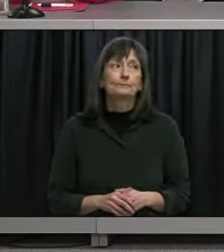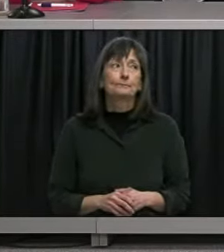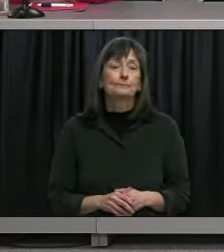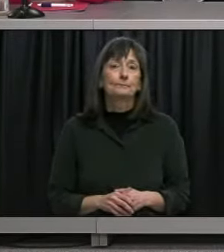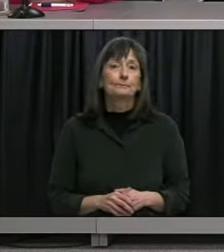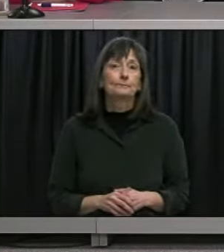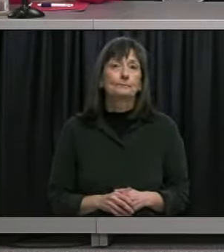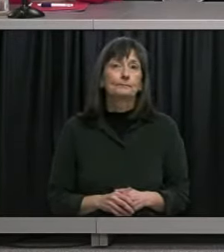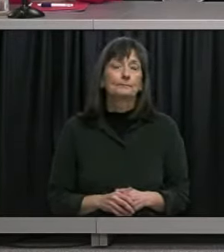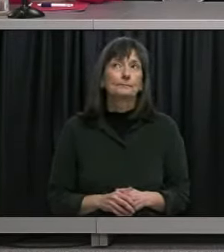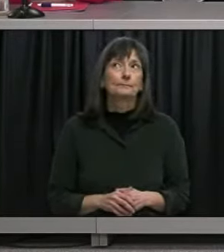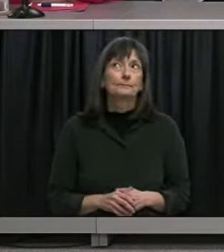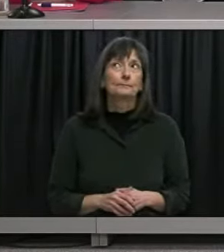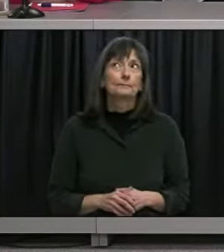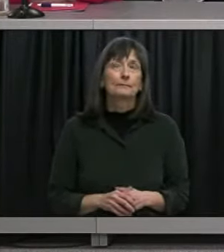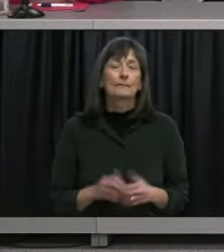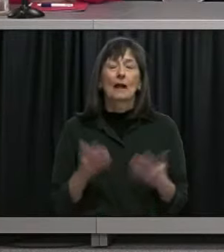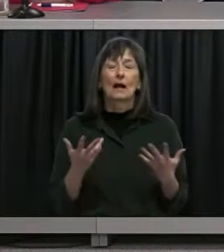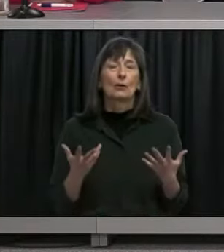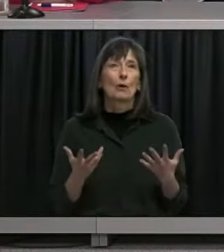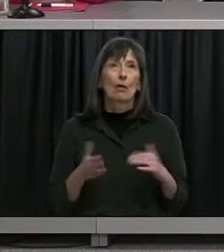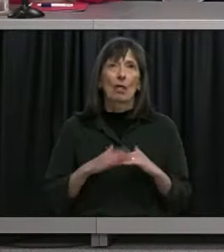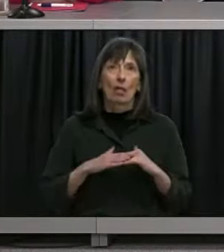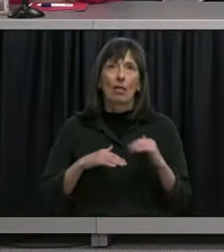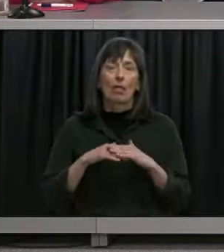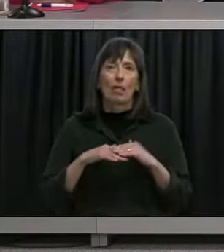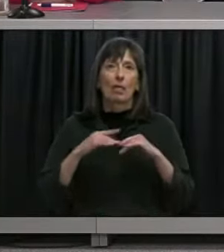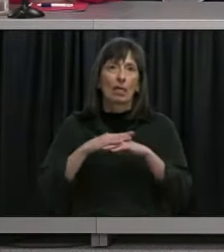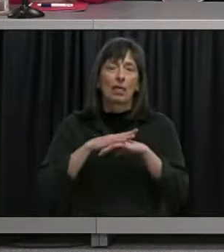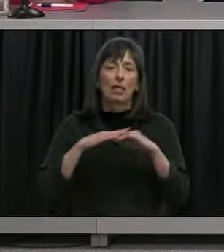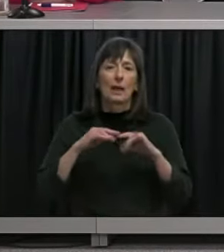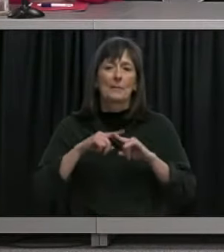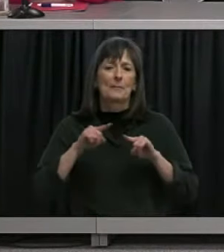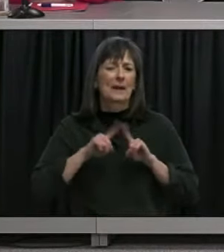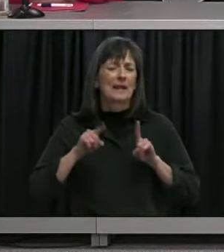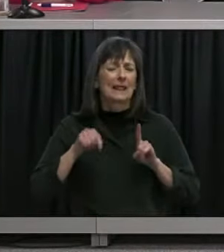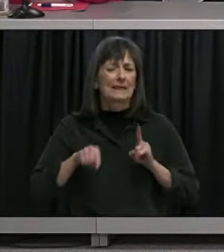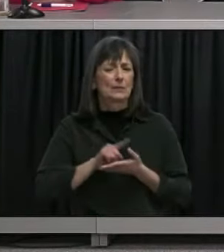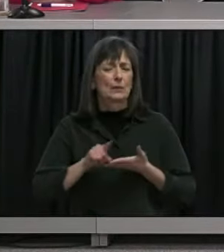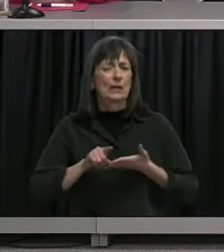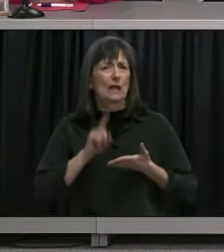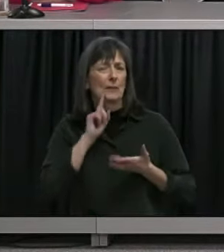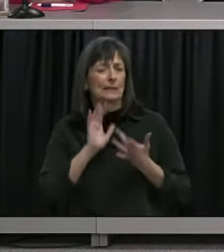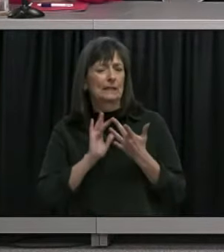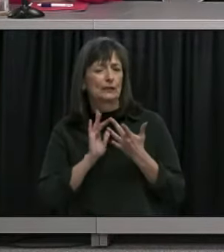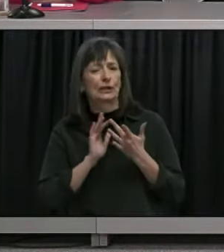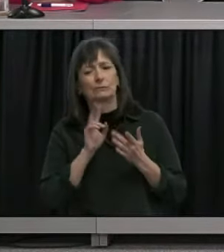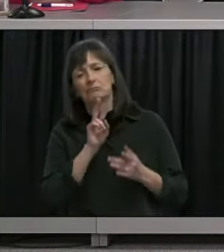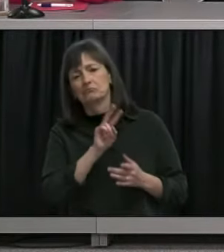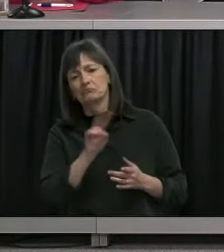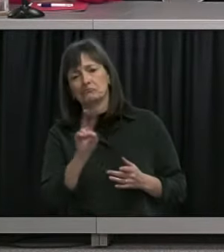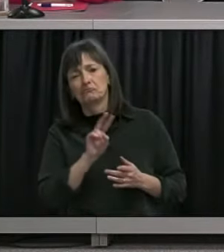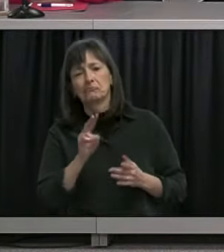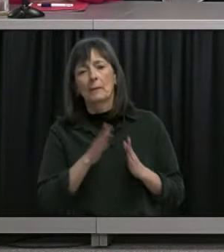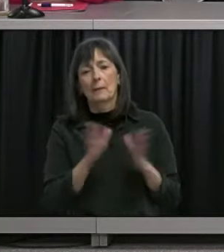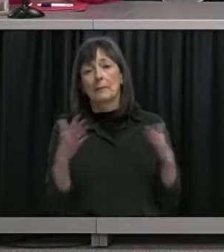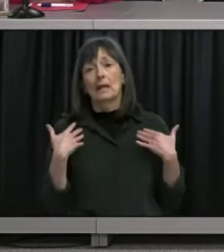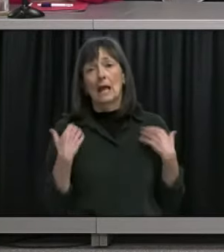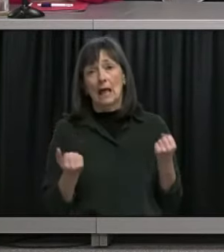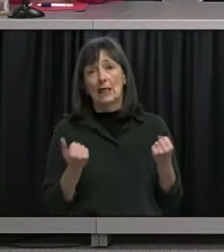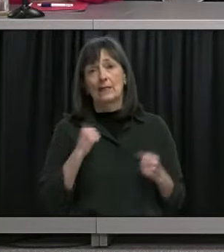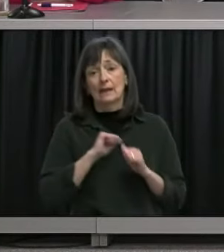I really don't want to plug the issue but this week I have been looking online the public health agency of Canada